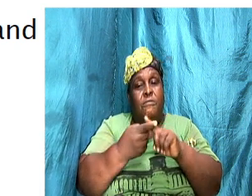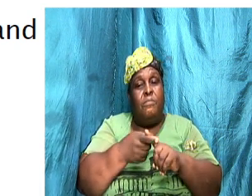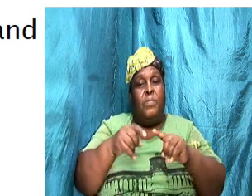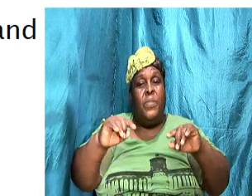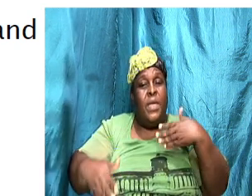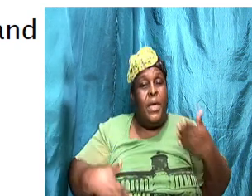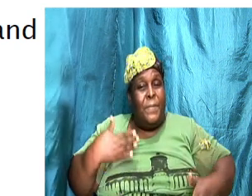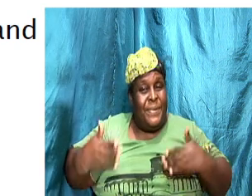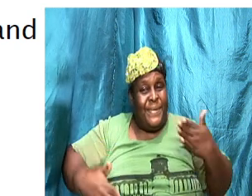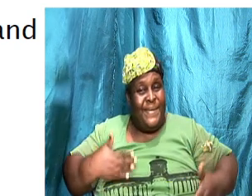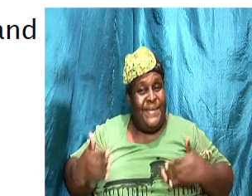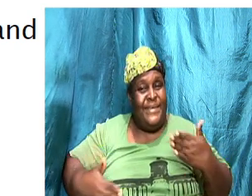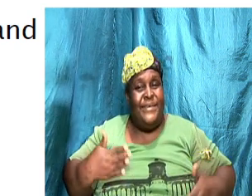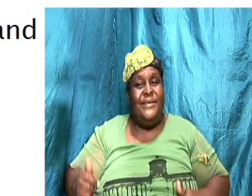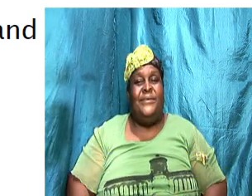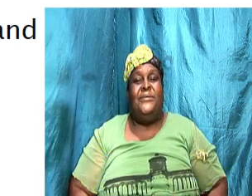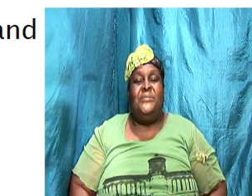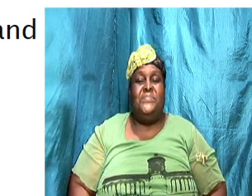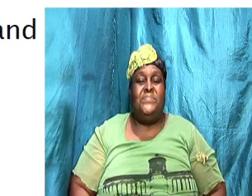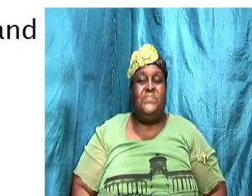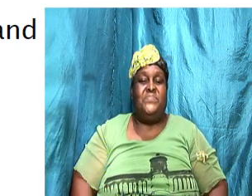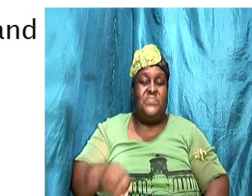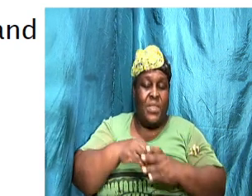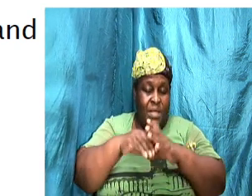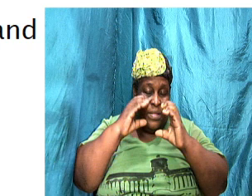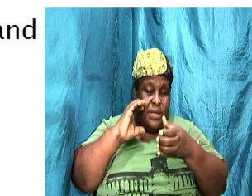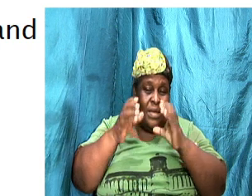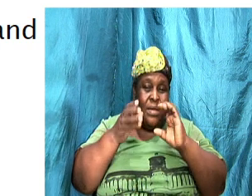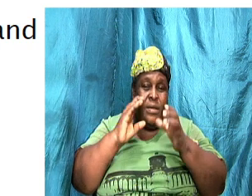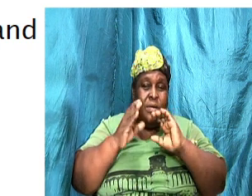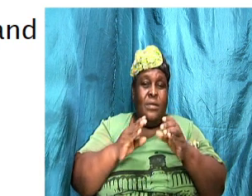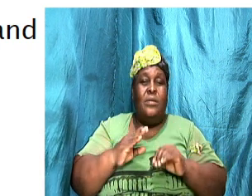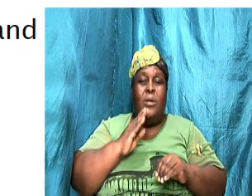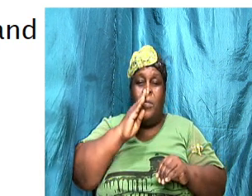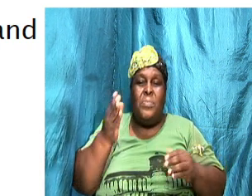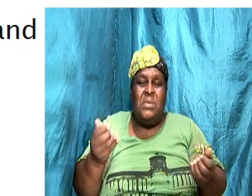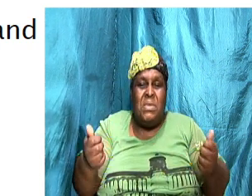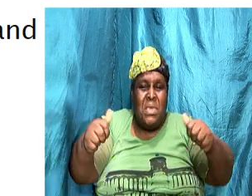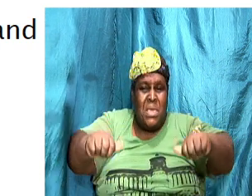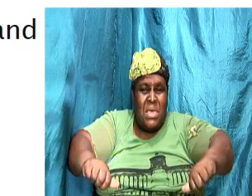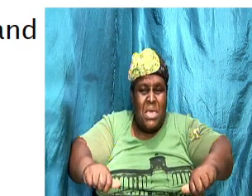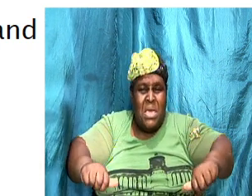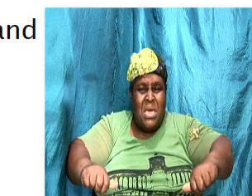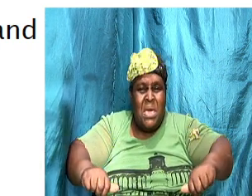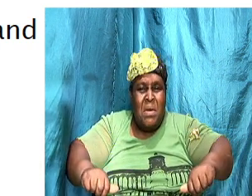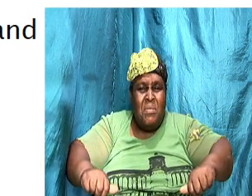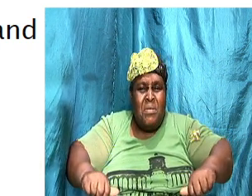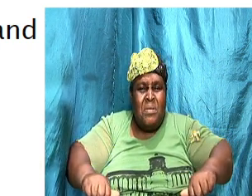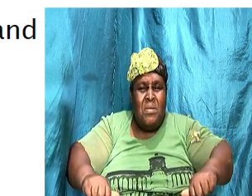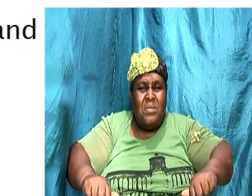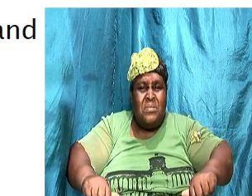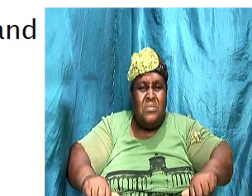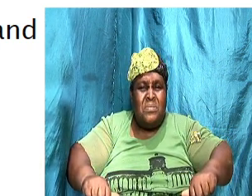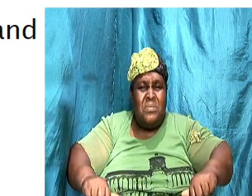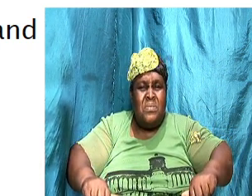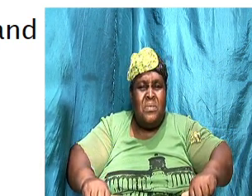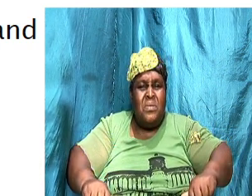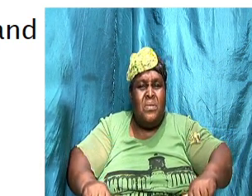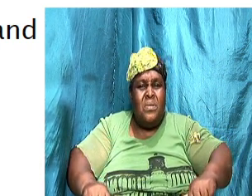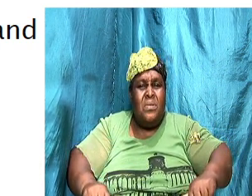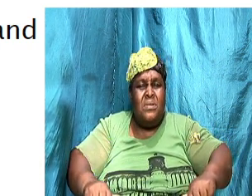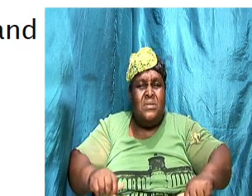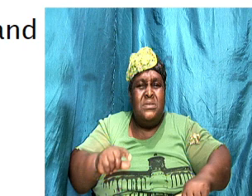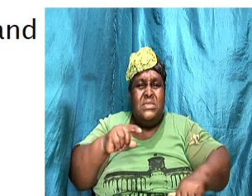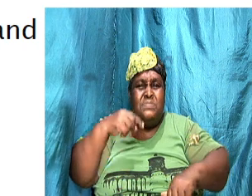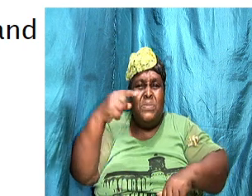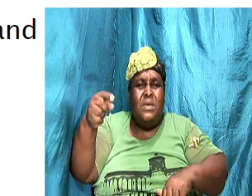So, in the discussion, you should be able to come up with something, a compromise that